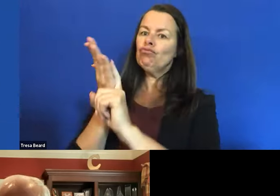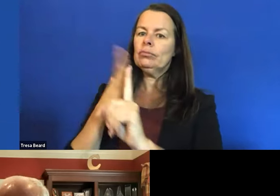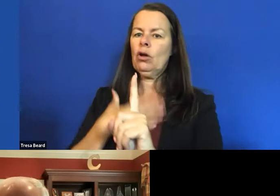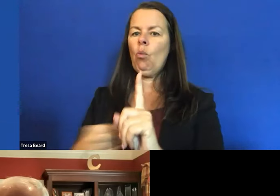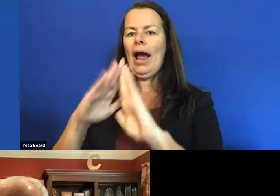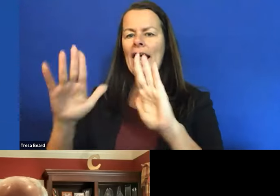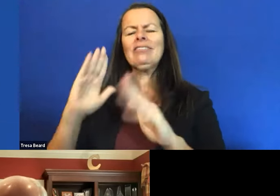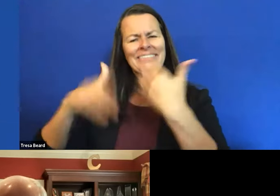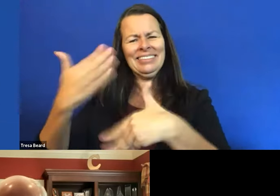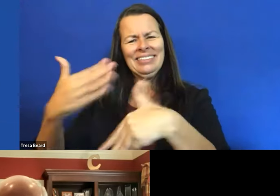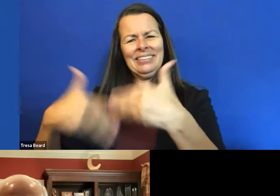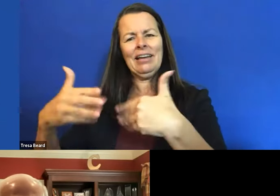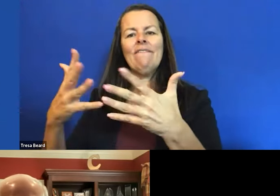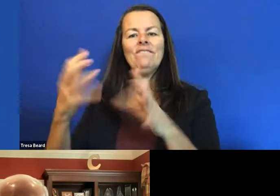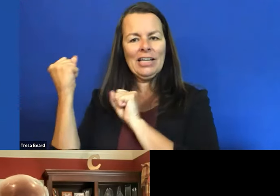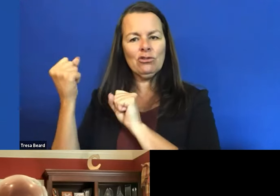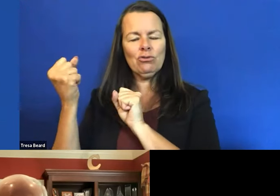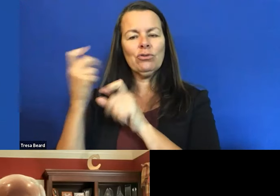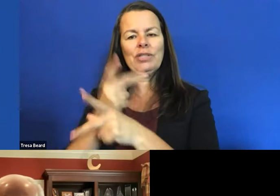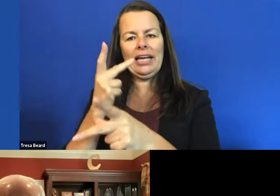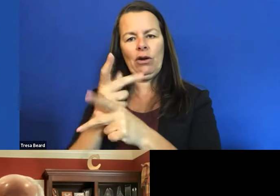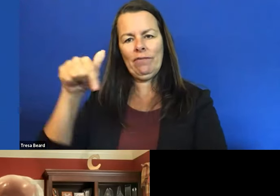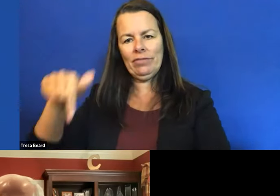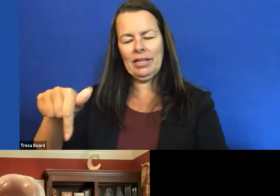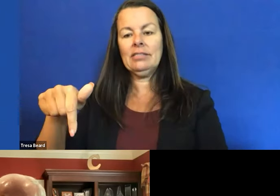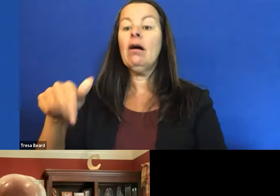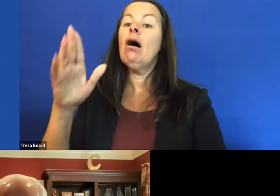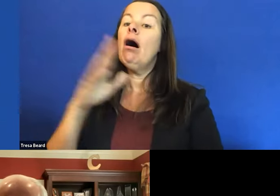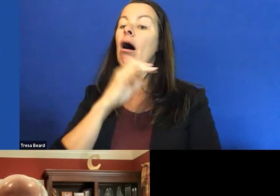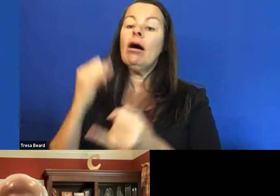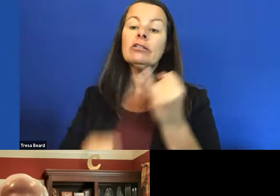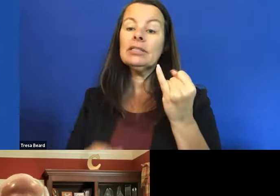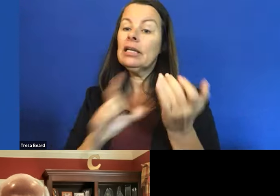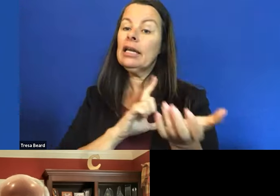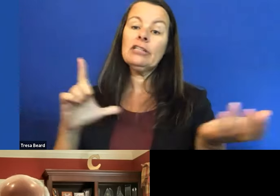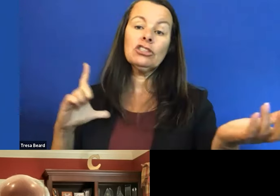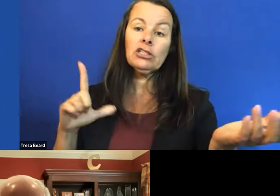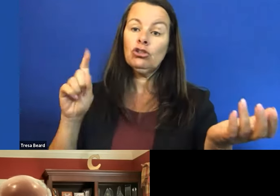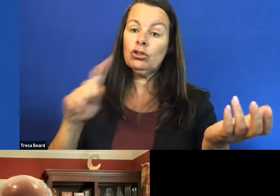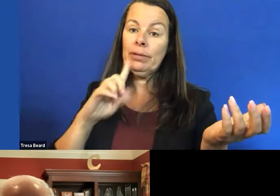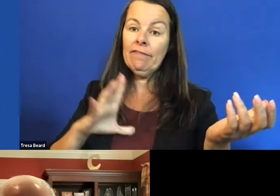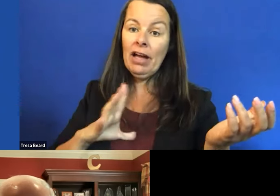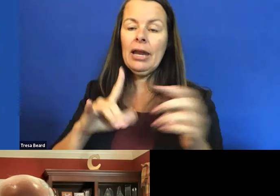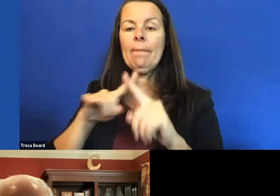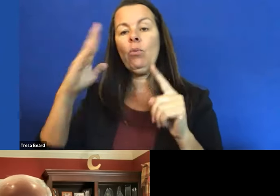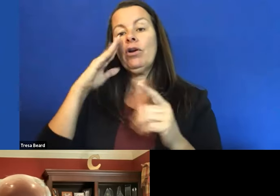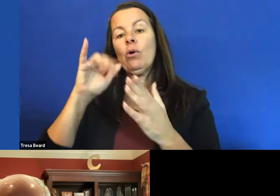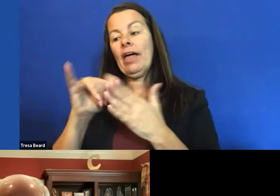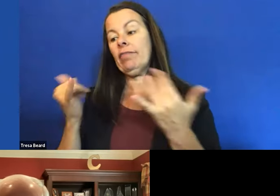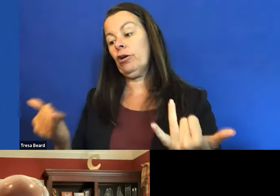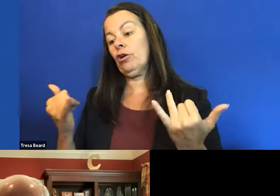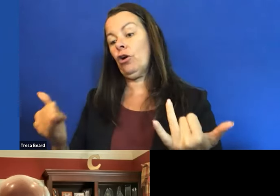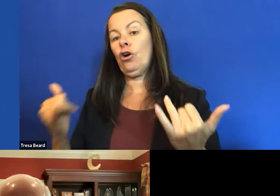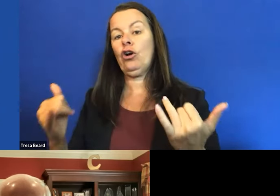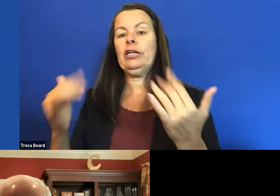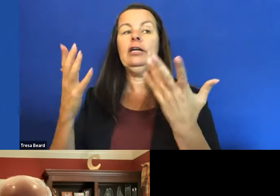faster to get this done. Ultimately, legislation would be fine. But we know with the current breakdown in the House and